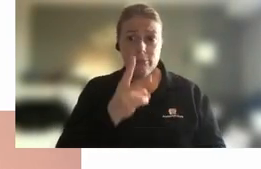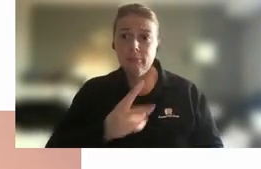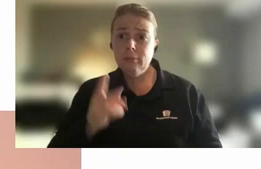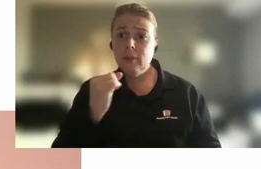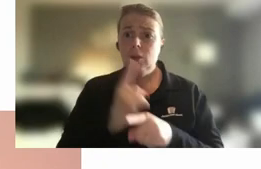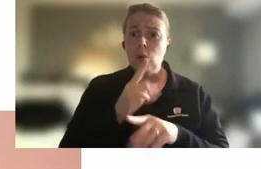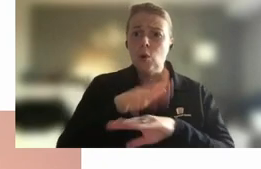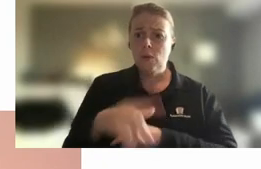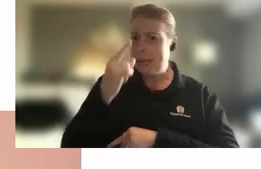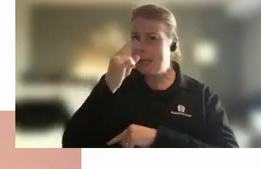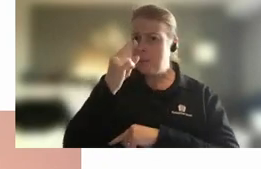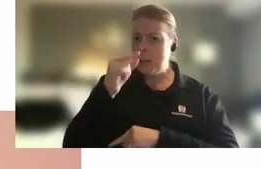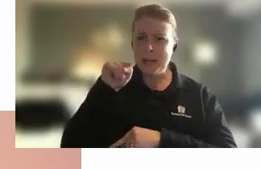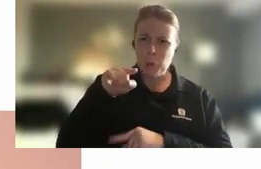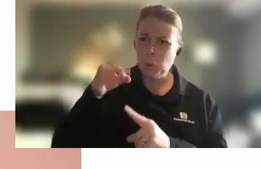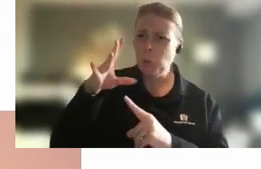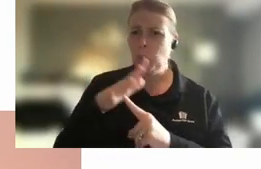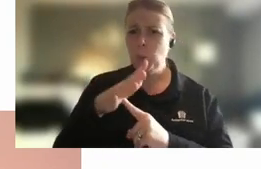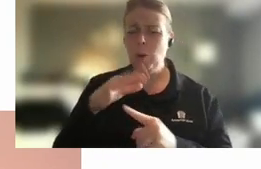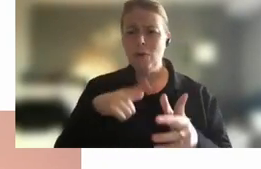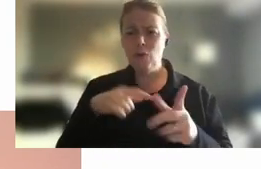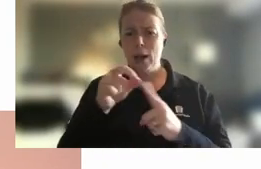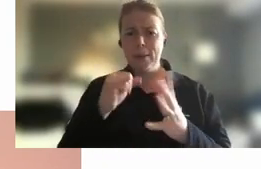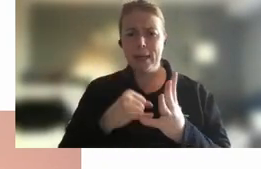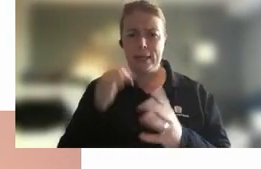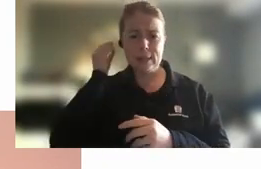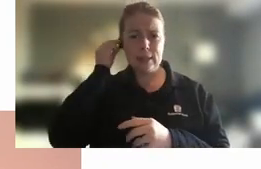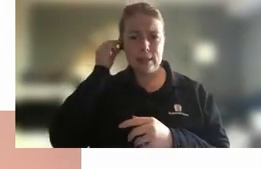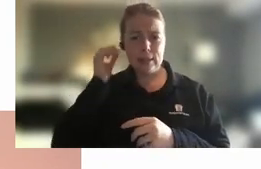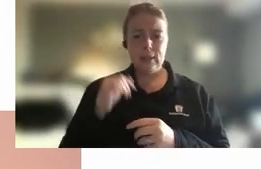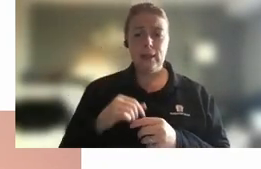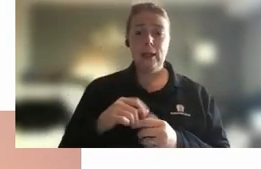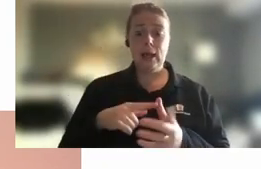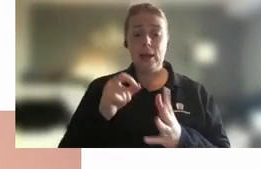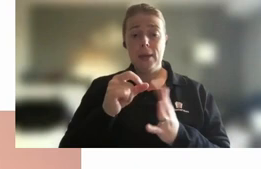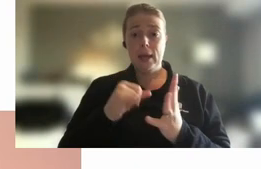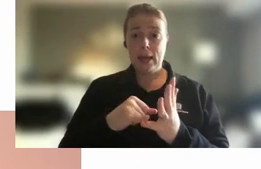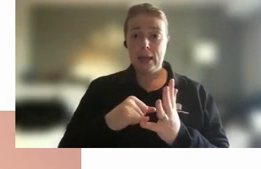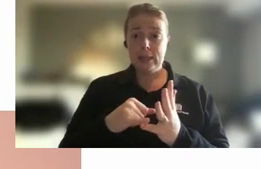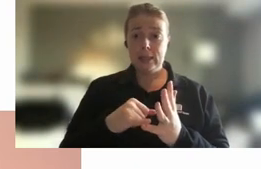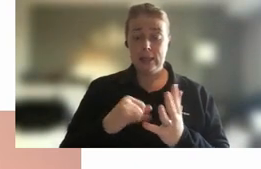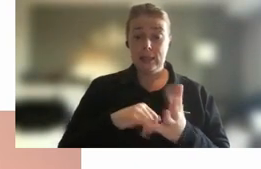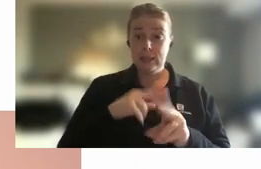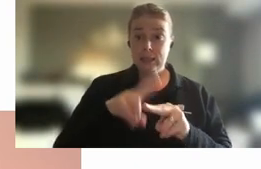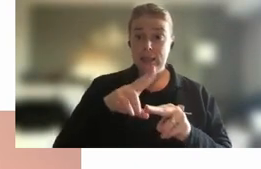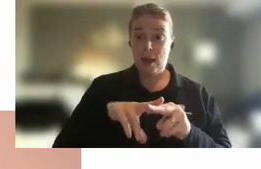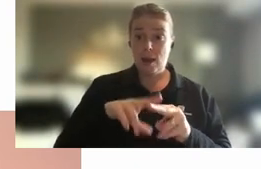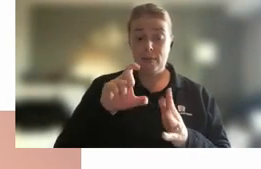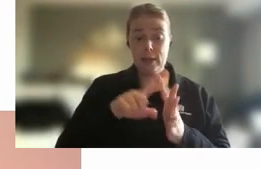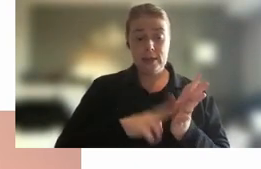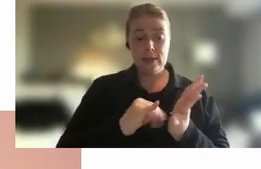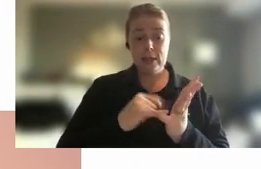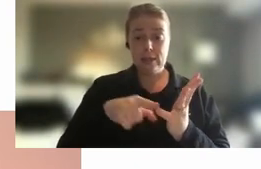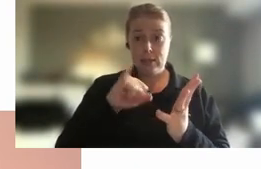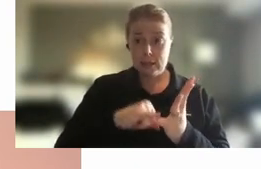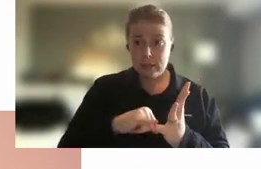capability is for the APS the APS employee census over and over again talks about how important it is to public servants to continue